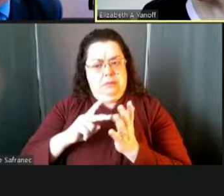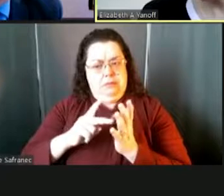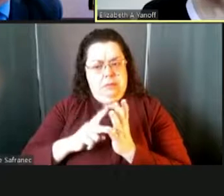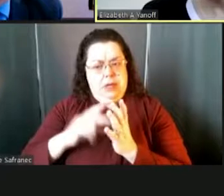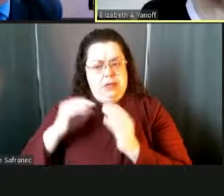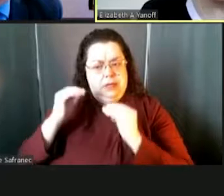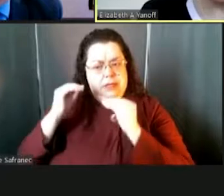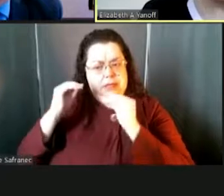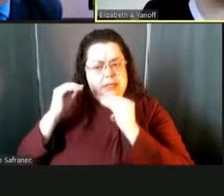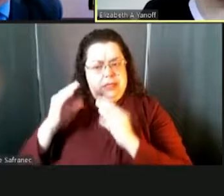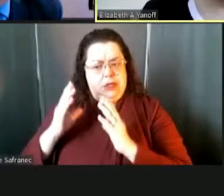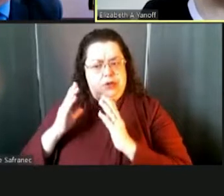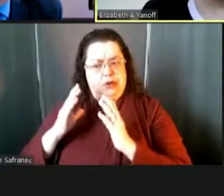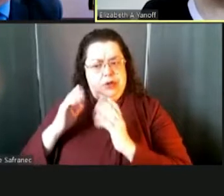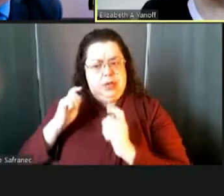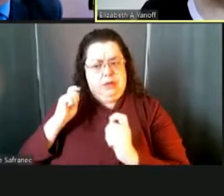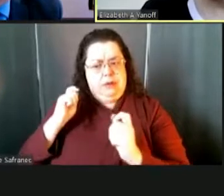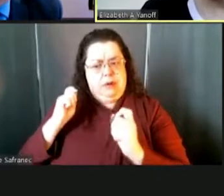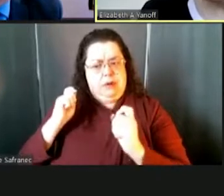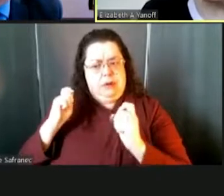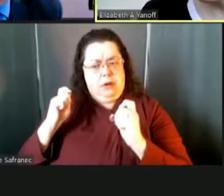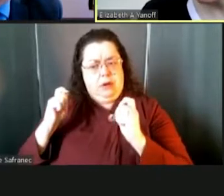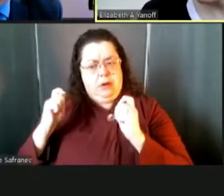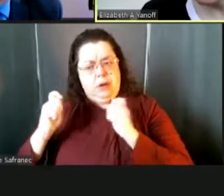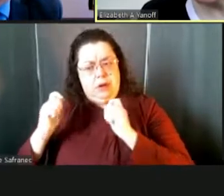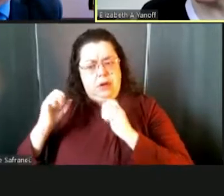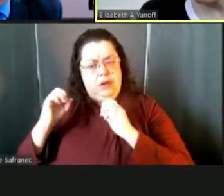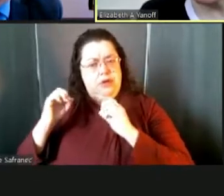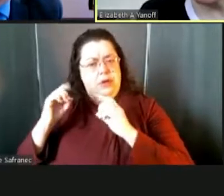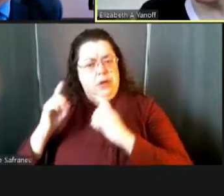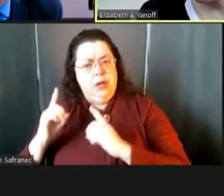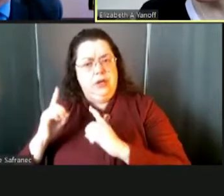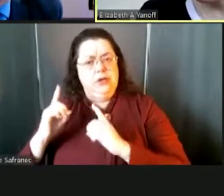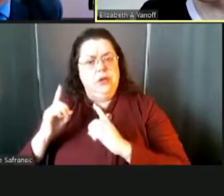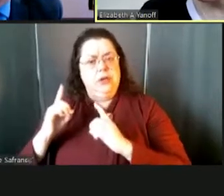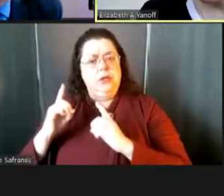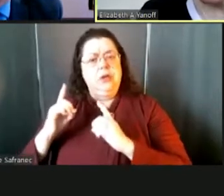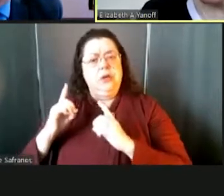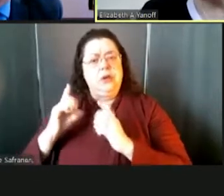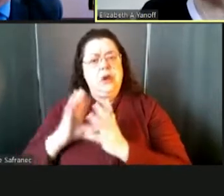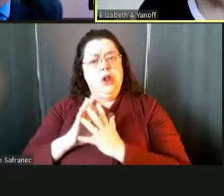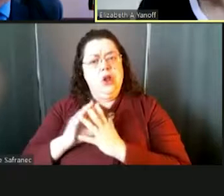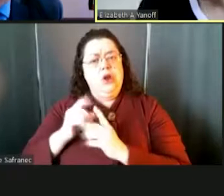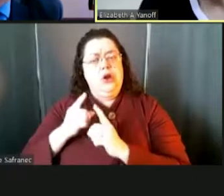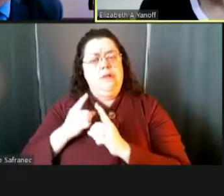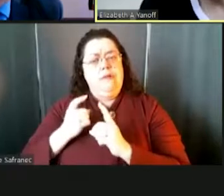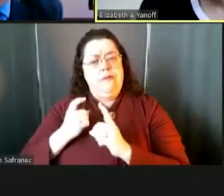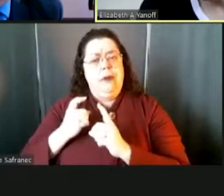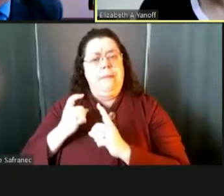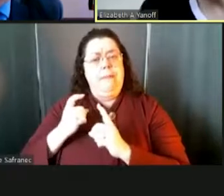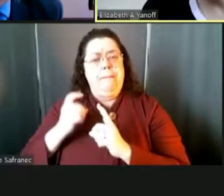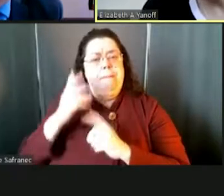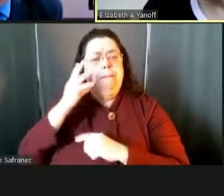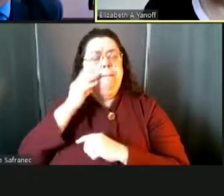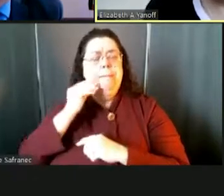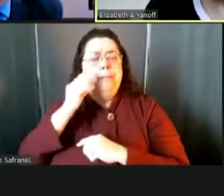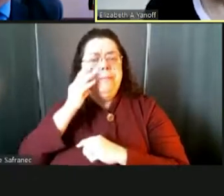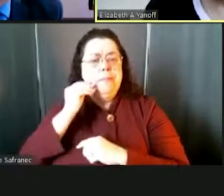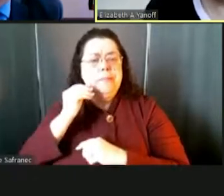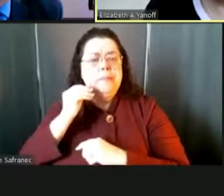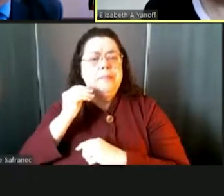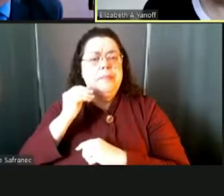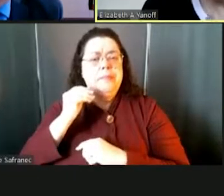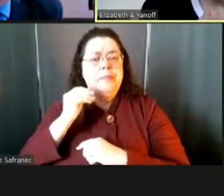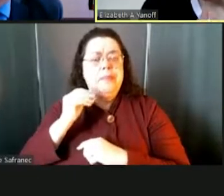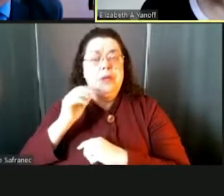education. And this builds on, you know, what both of you were saying and how you shared a bit of how your schools have